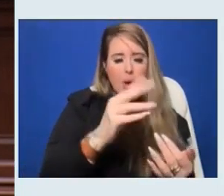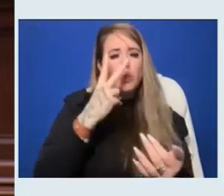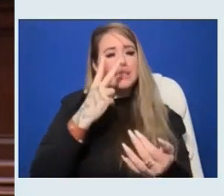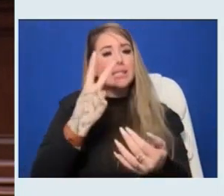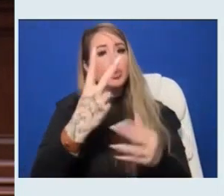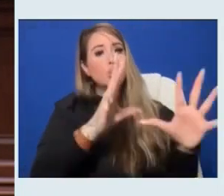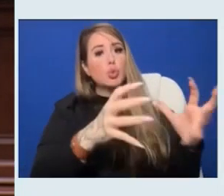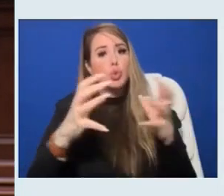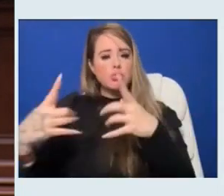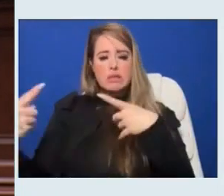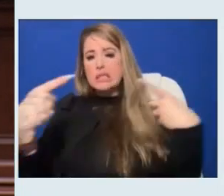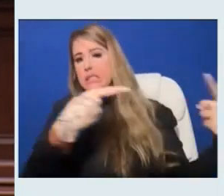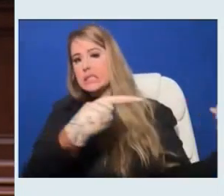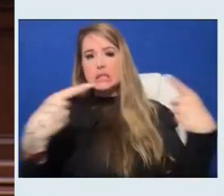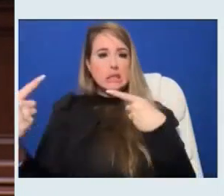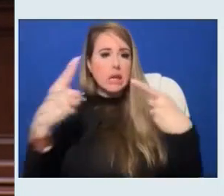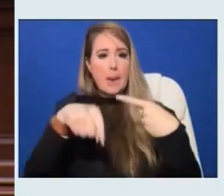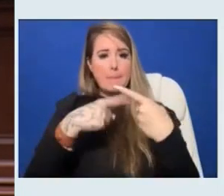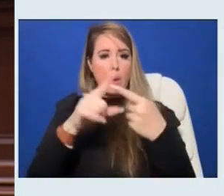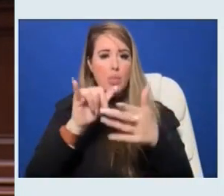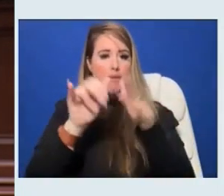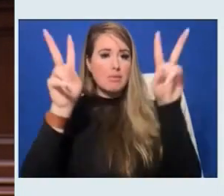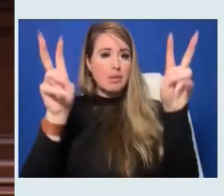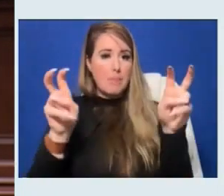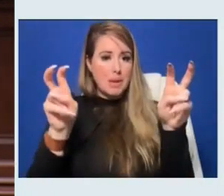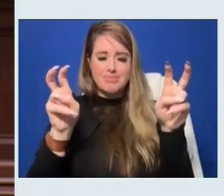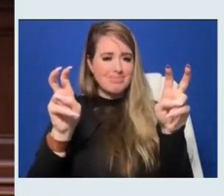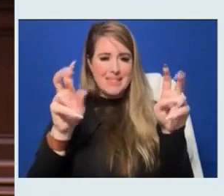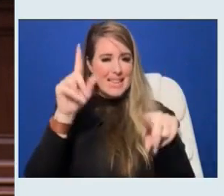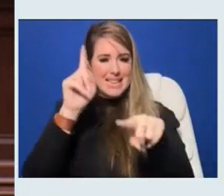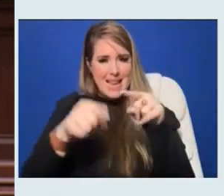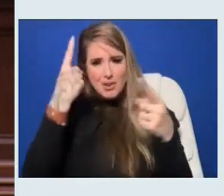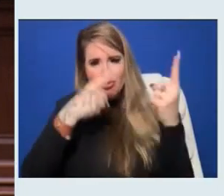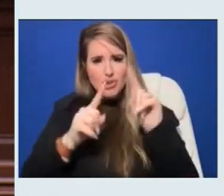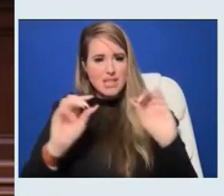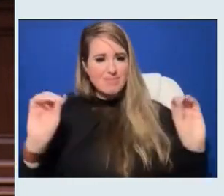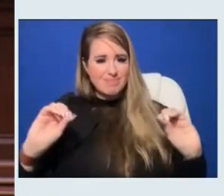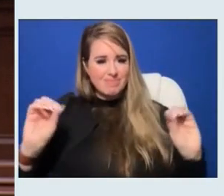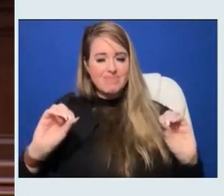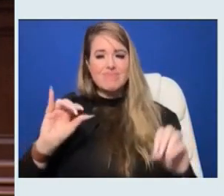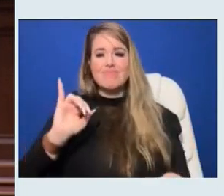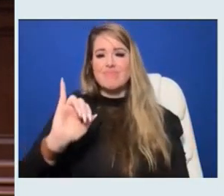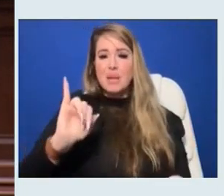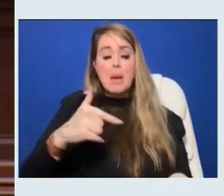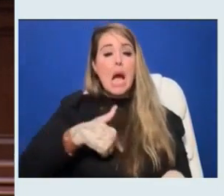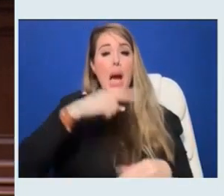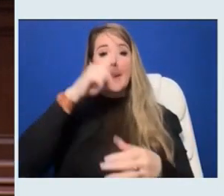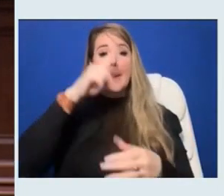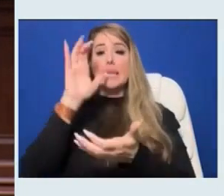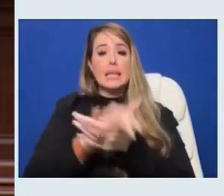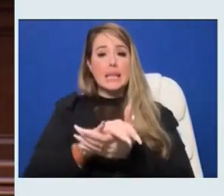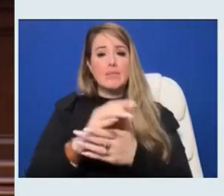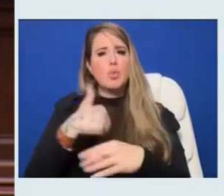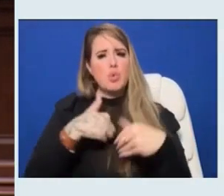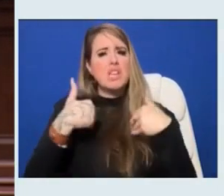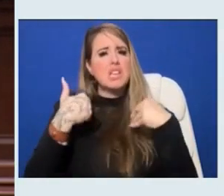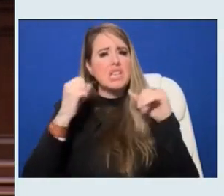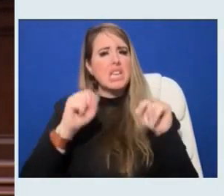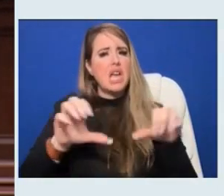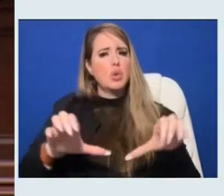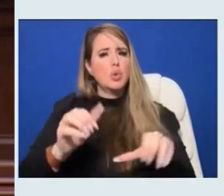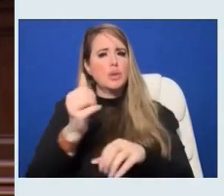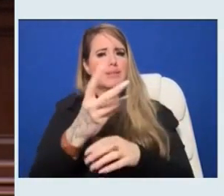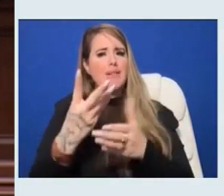with no common ground. But I believe there are several things we can agree upon.